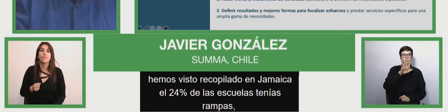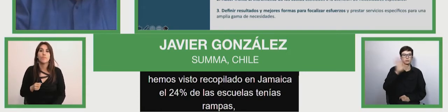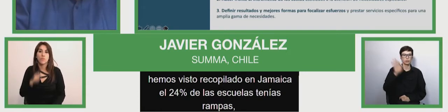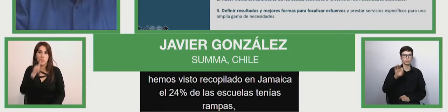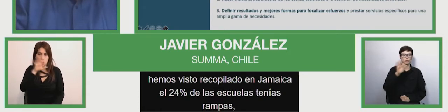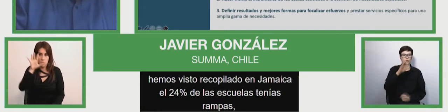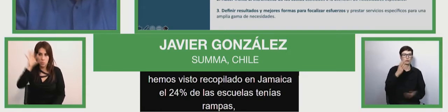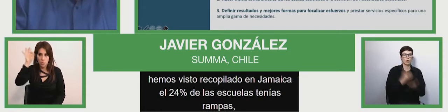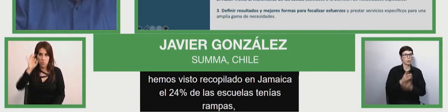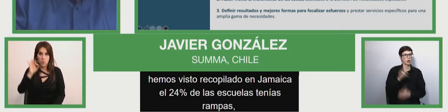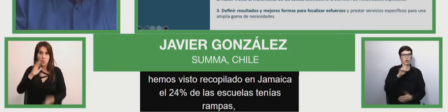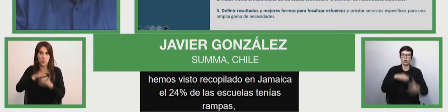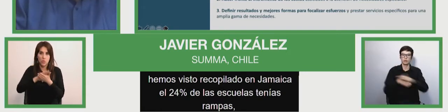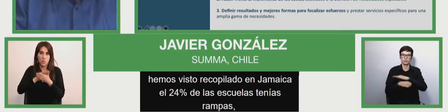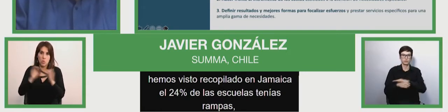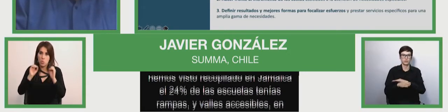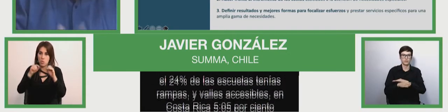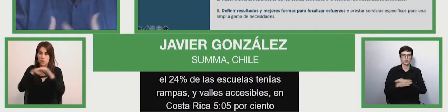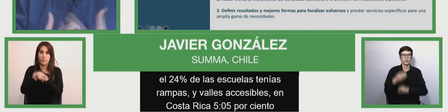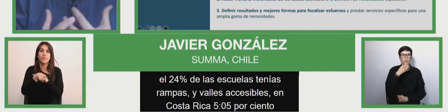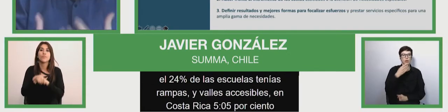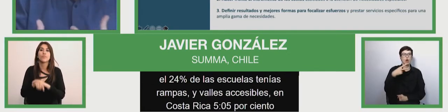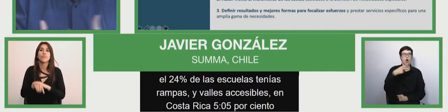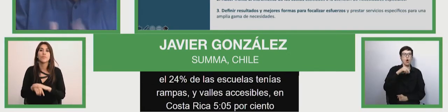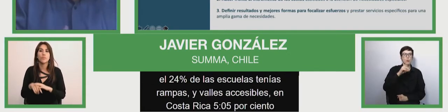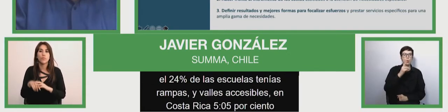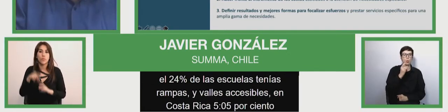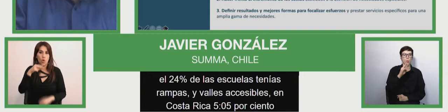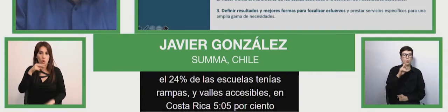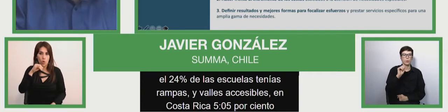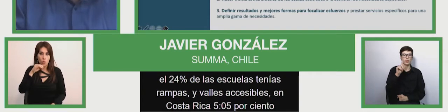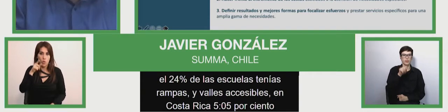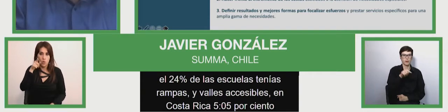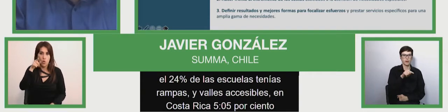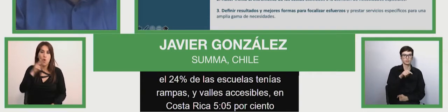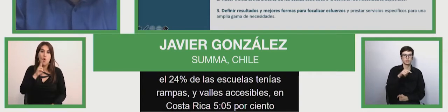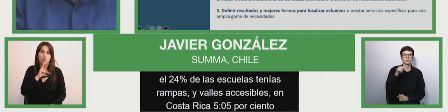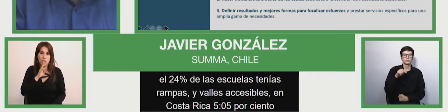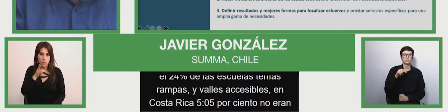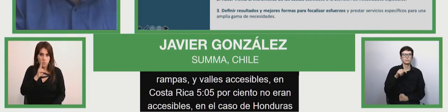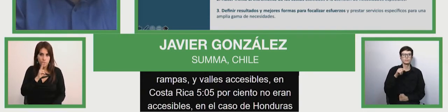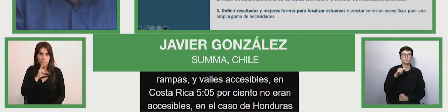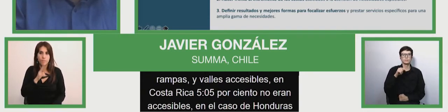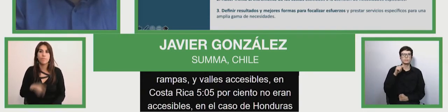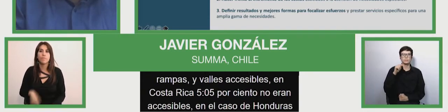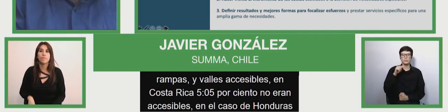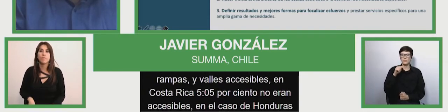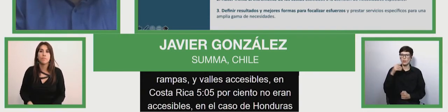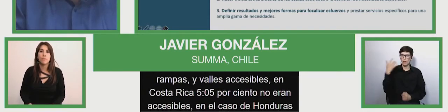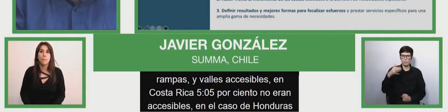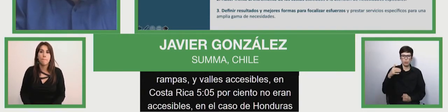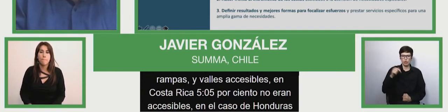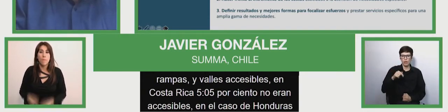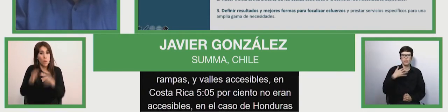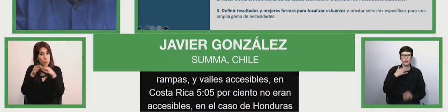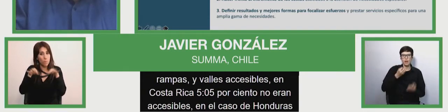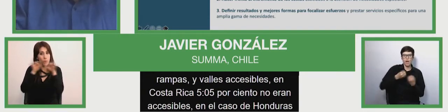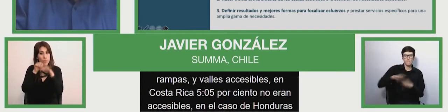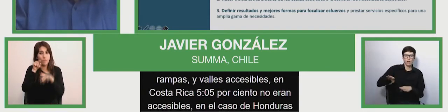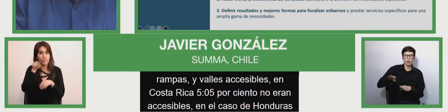in Honduras. This meant that it's an important cause for abandoning